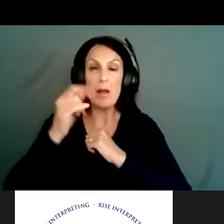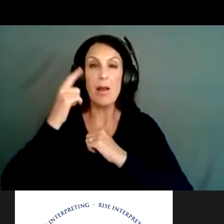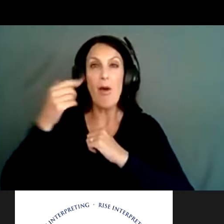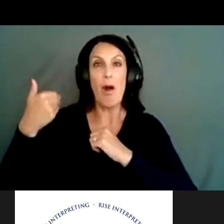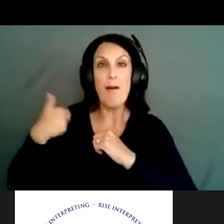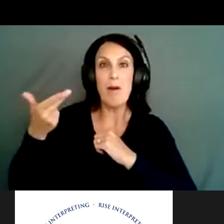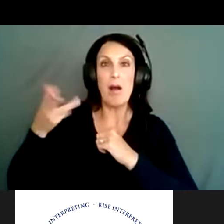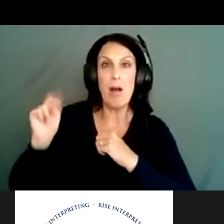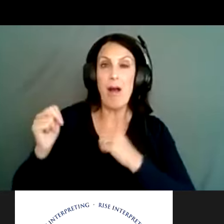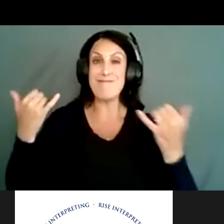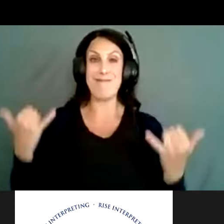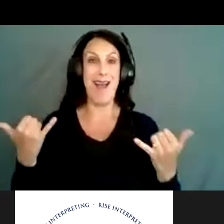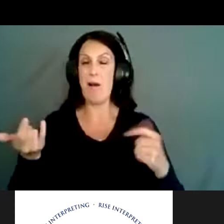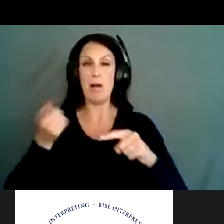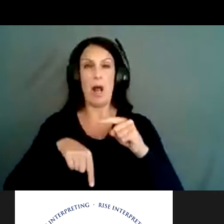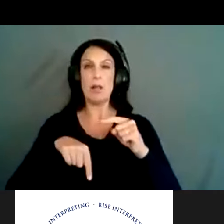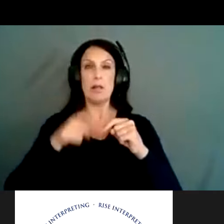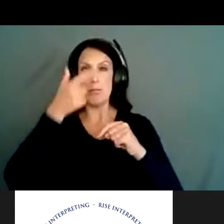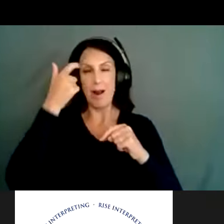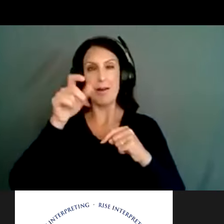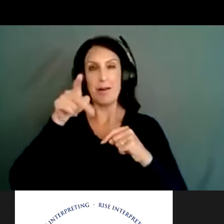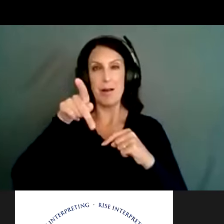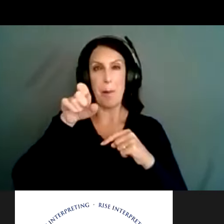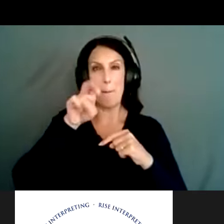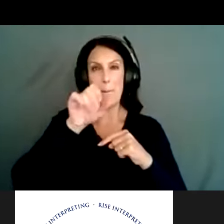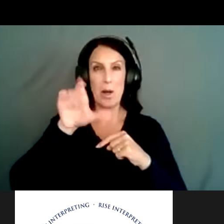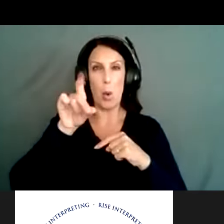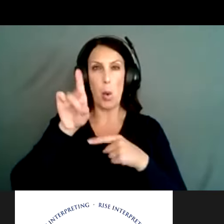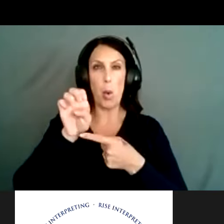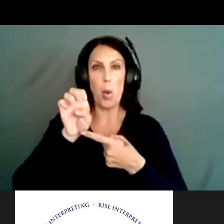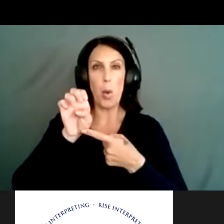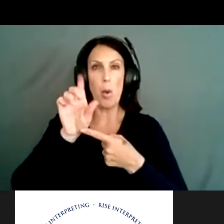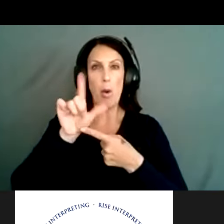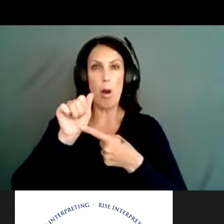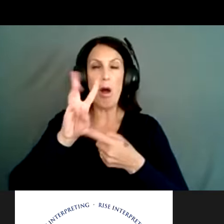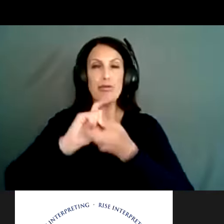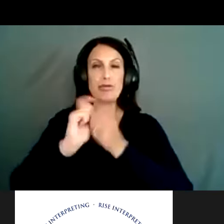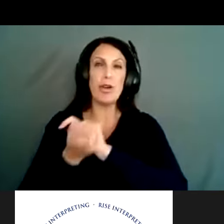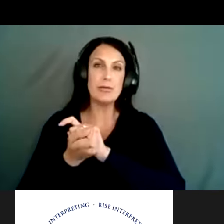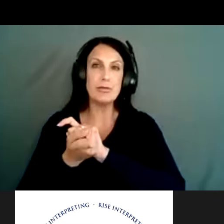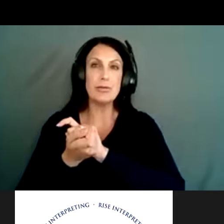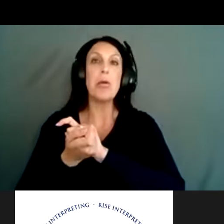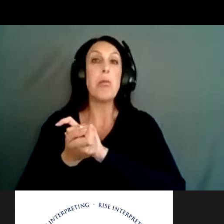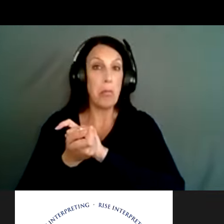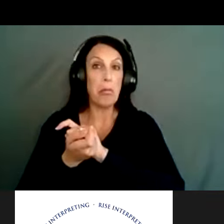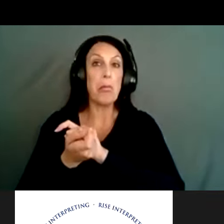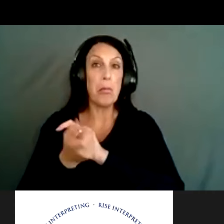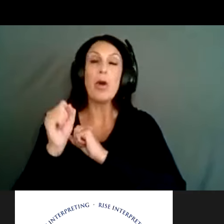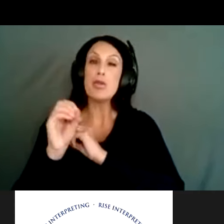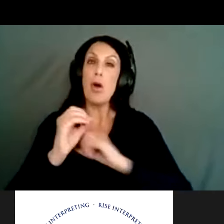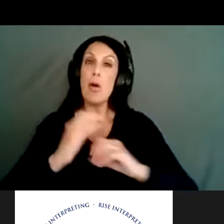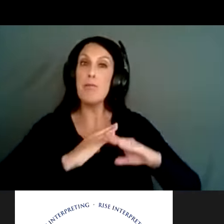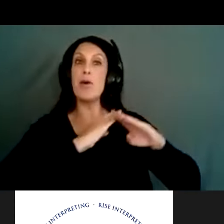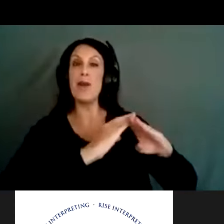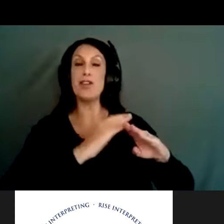as they have the ability to store them safe. So this is really a huge sea change in how we can do firearm suicide prevention,